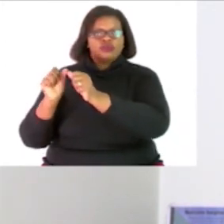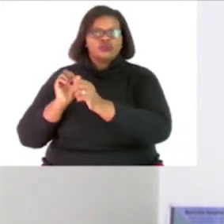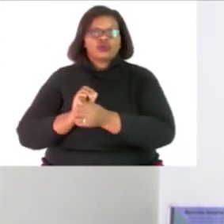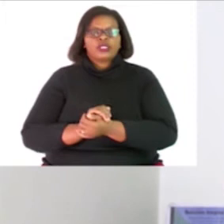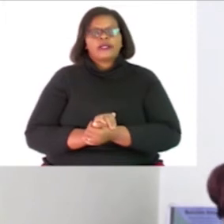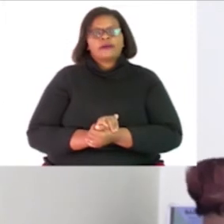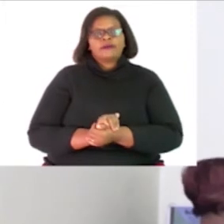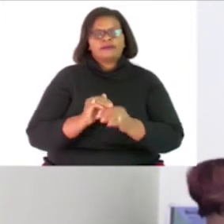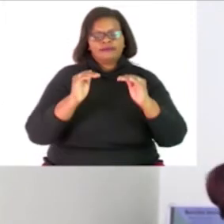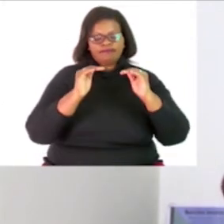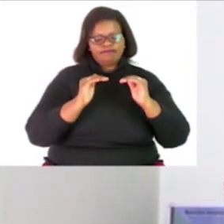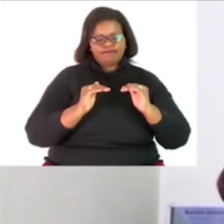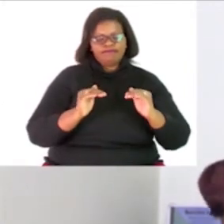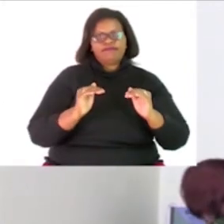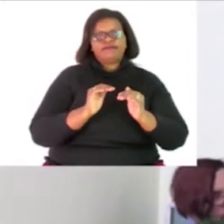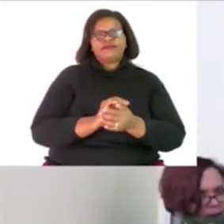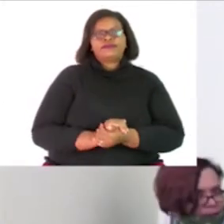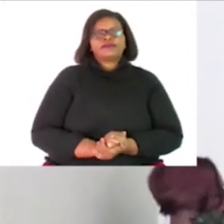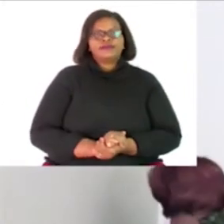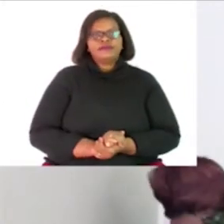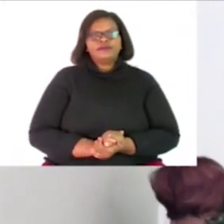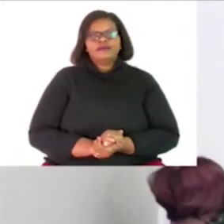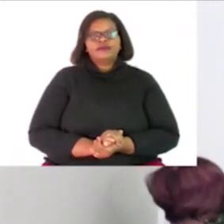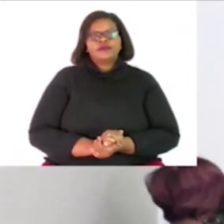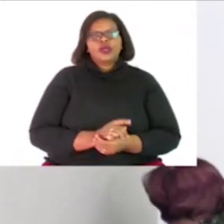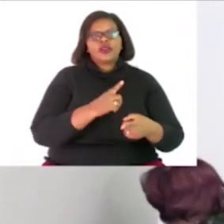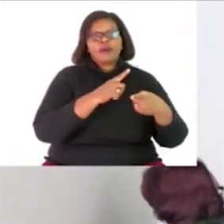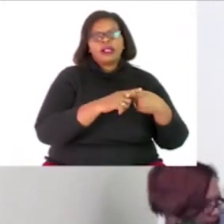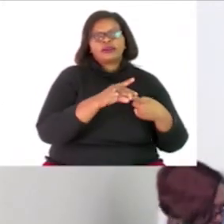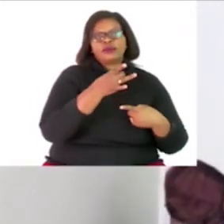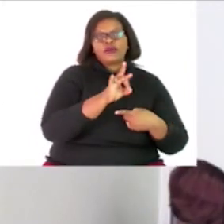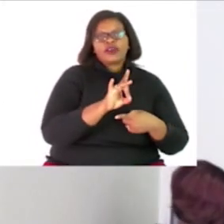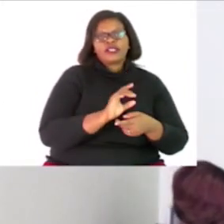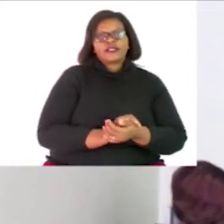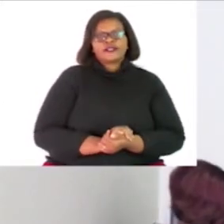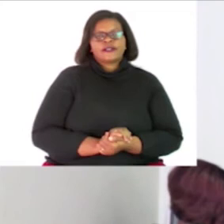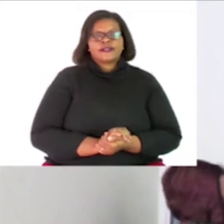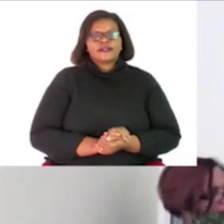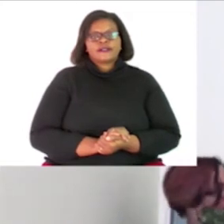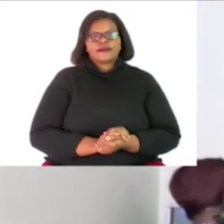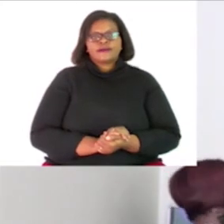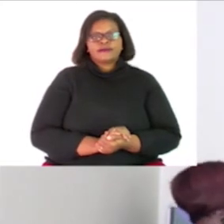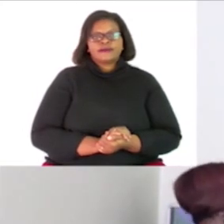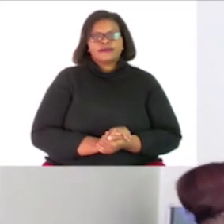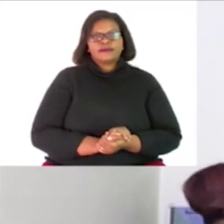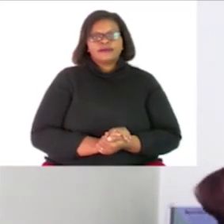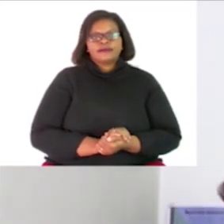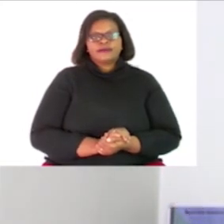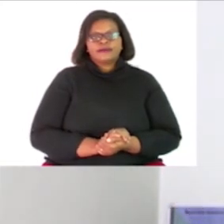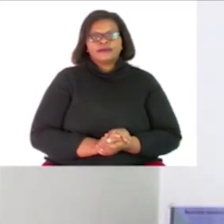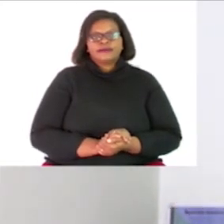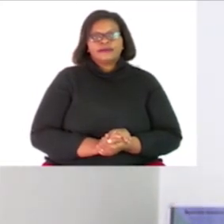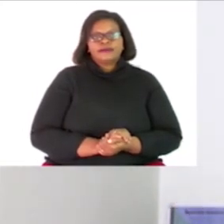you can continue up to the twelve multiples the multiples of eight can you assist